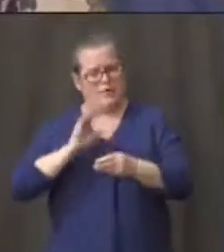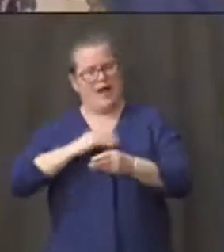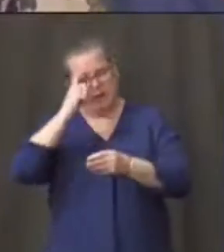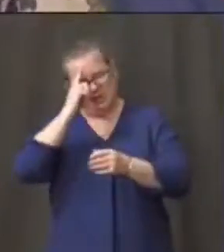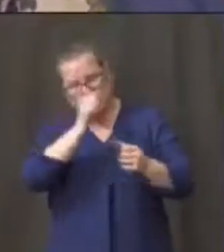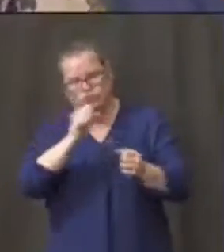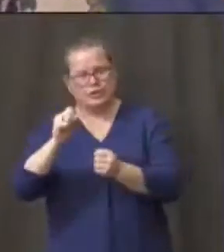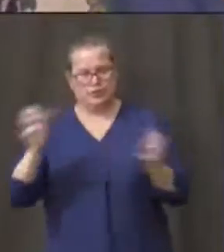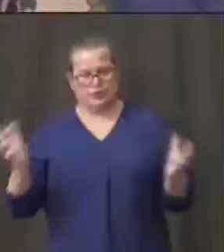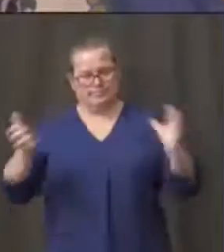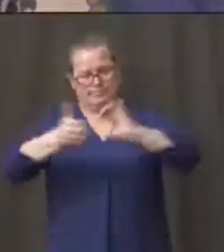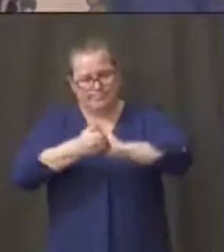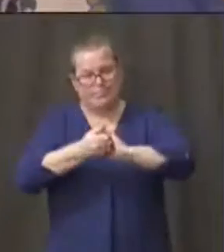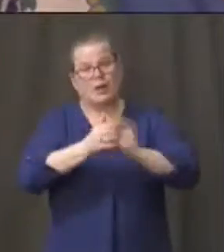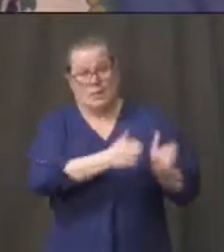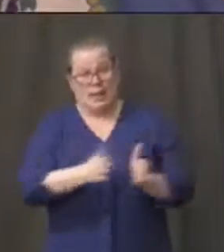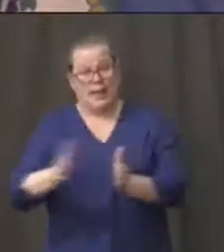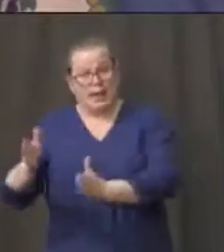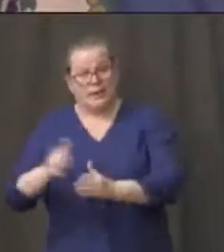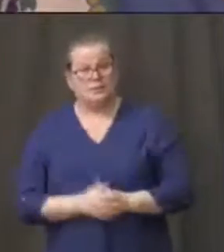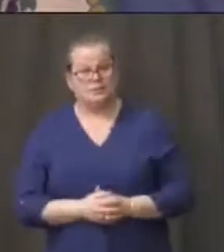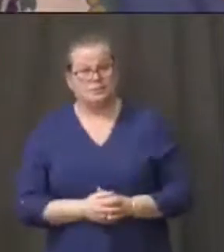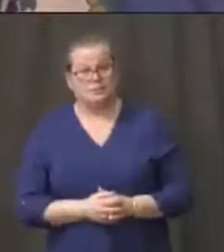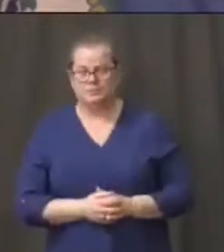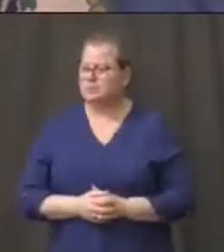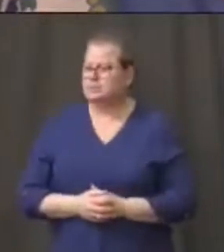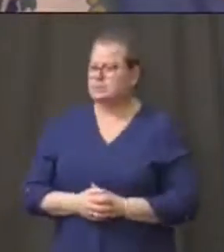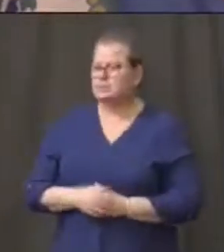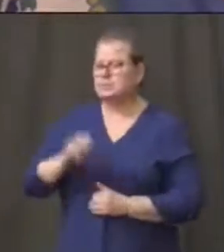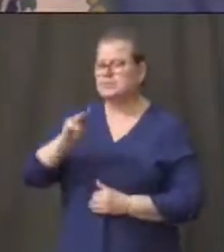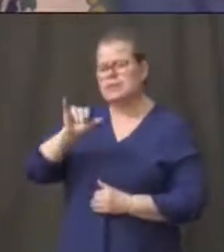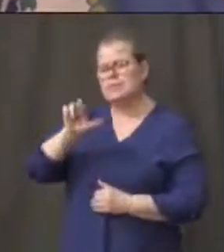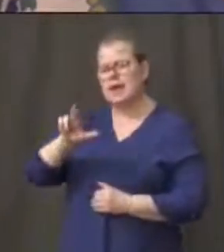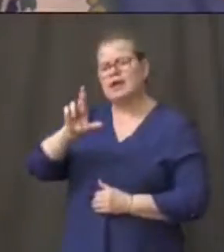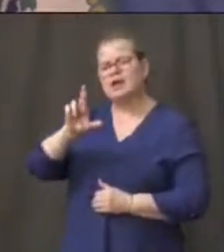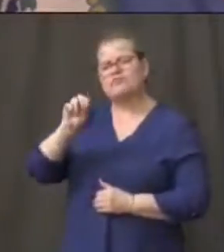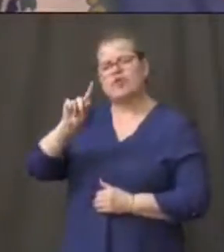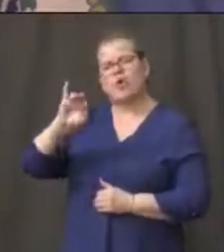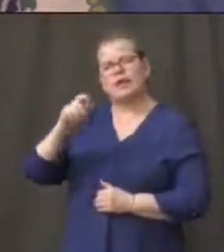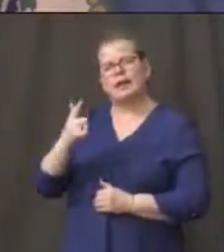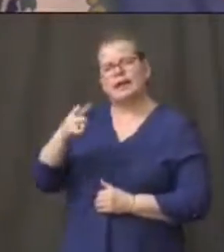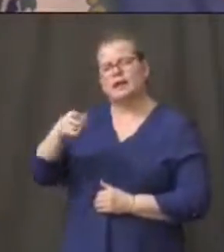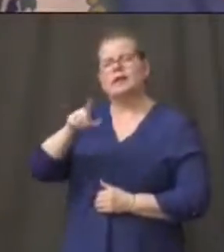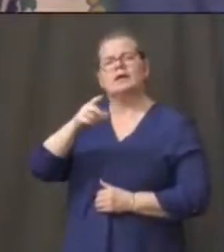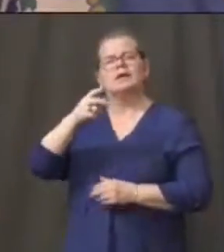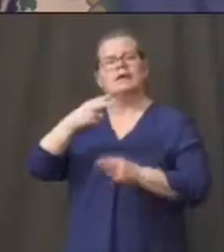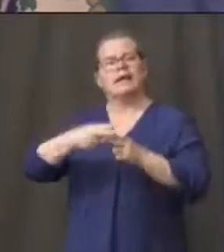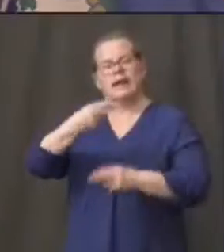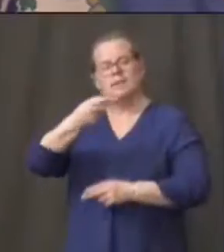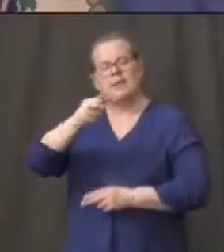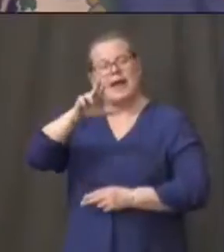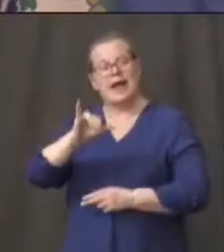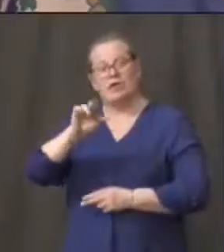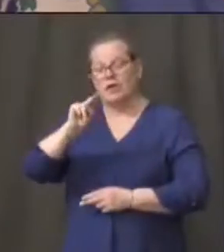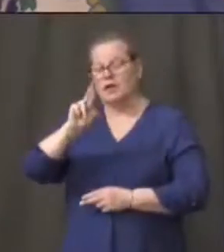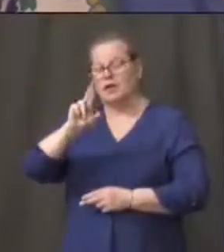assume you're there. Harry Rilling has been on the front lines there at Norwalk. Norwalk was hit hard.